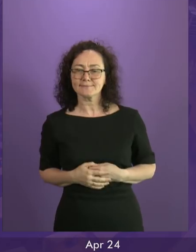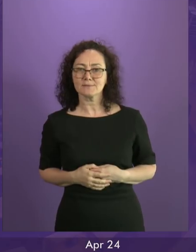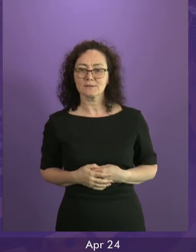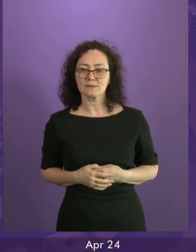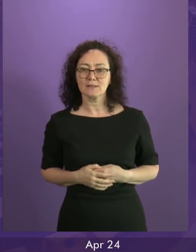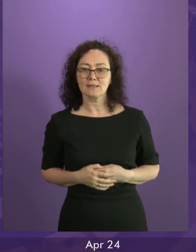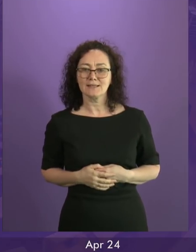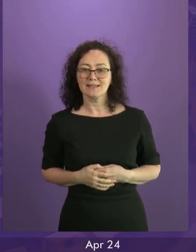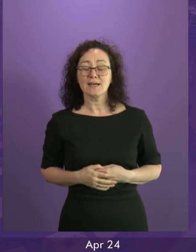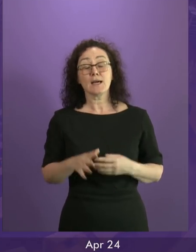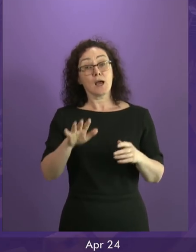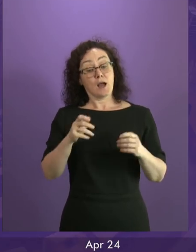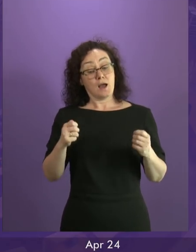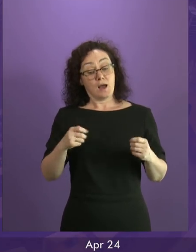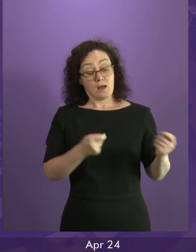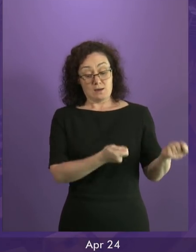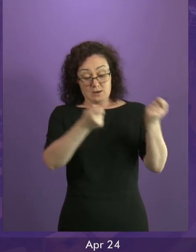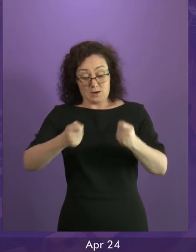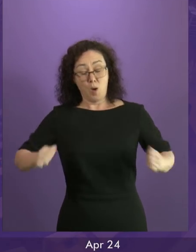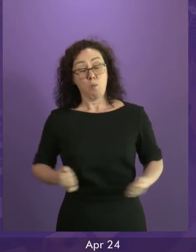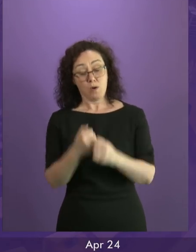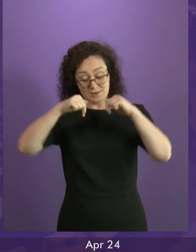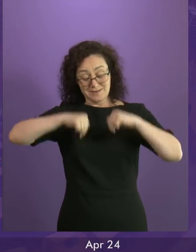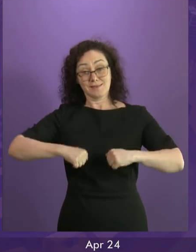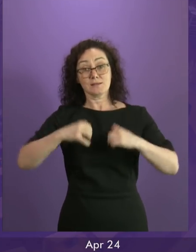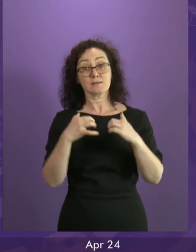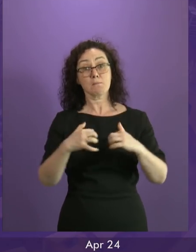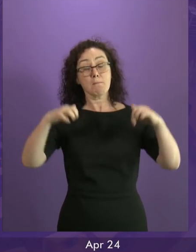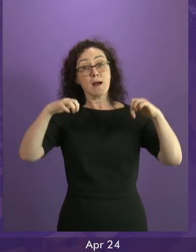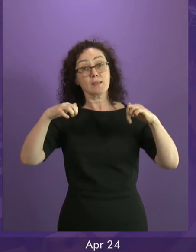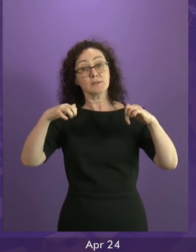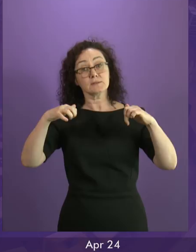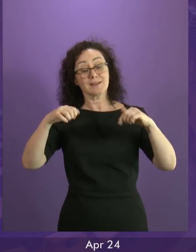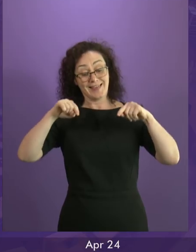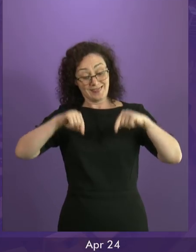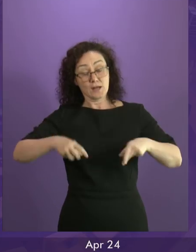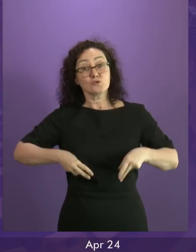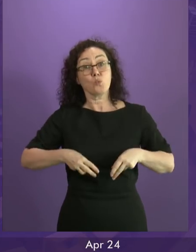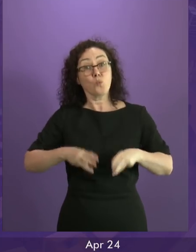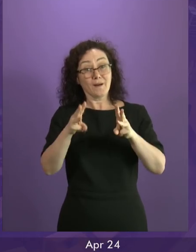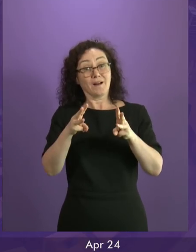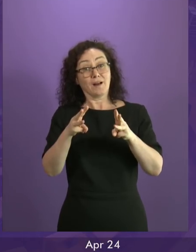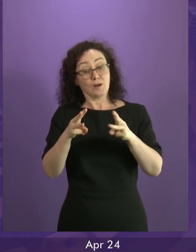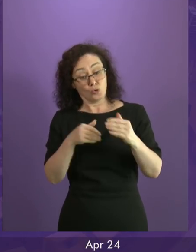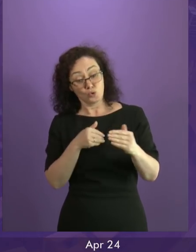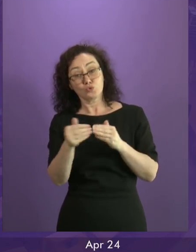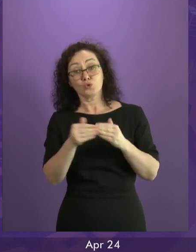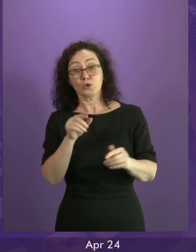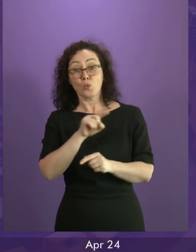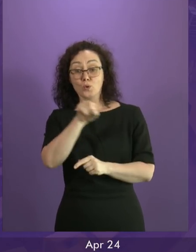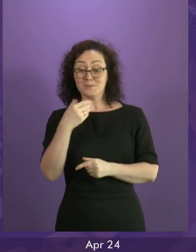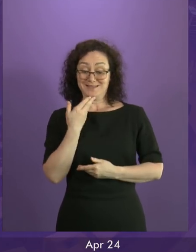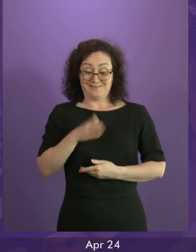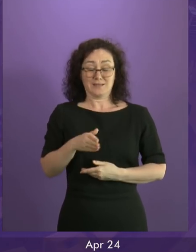parliament is how or partly how we resolve and address the challenges that James Kelly has outlined.